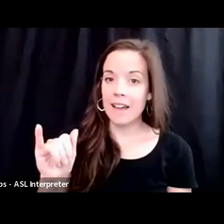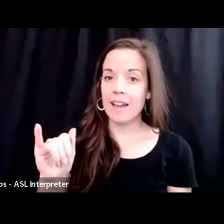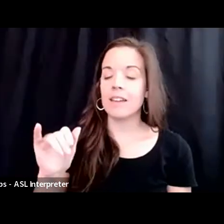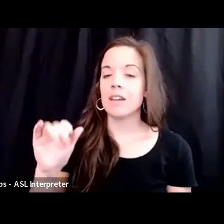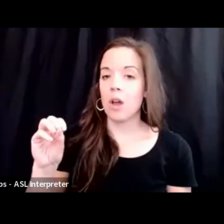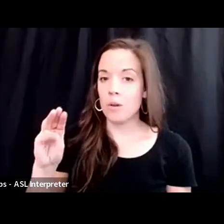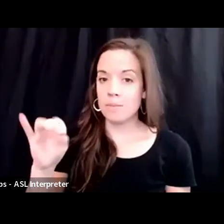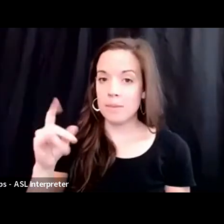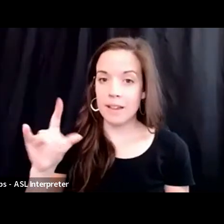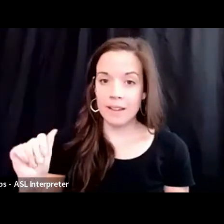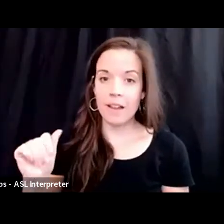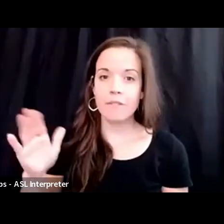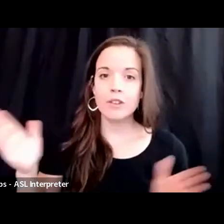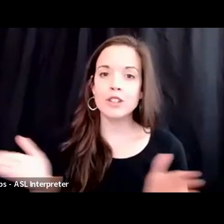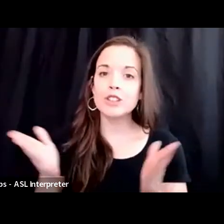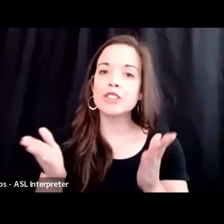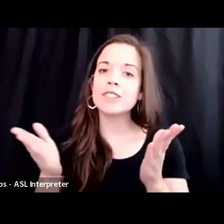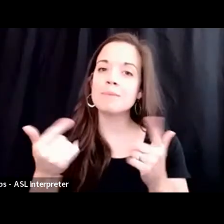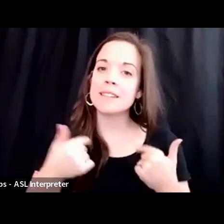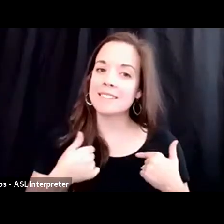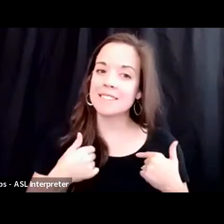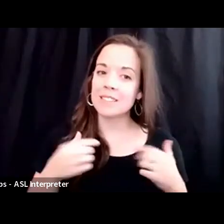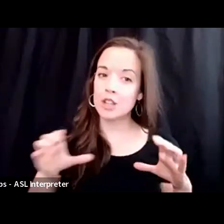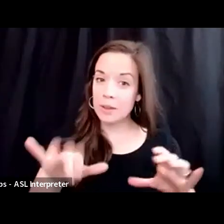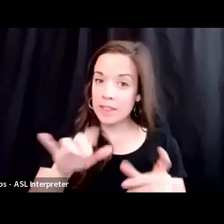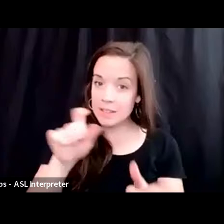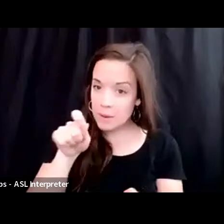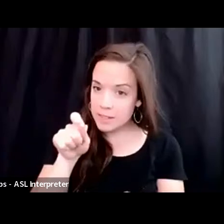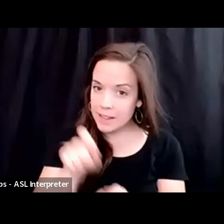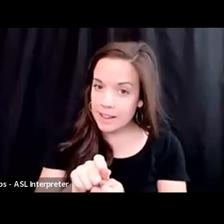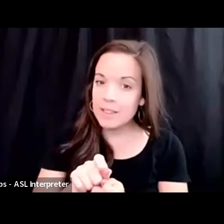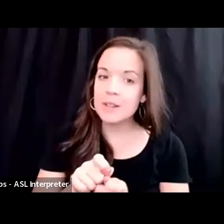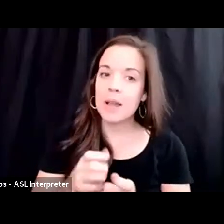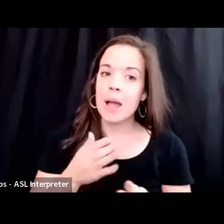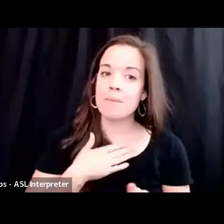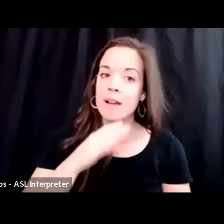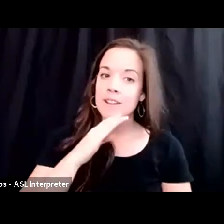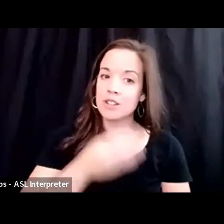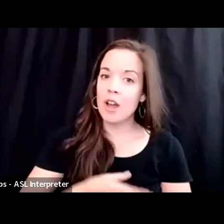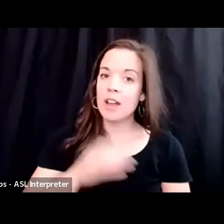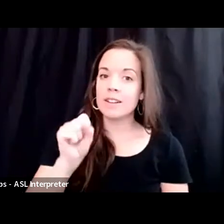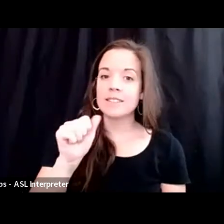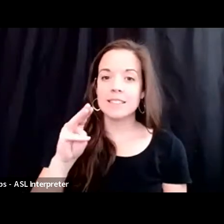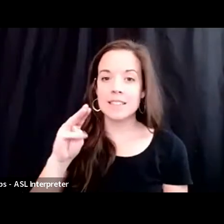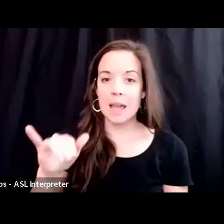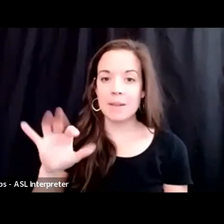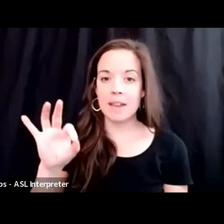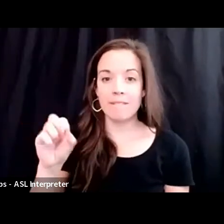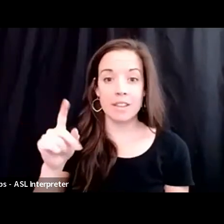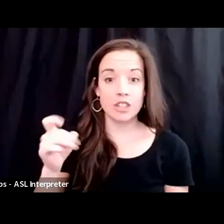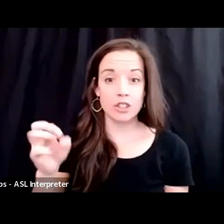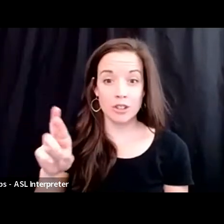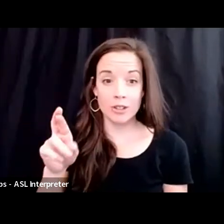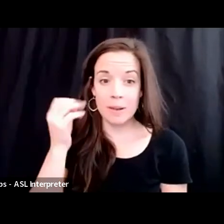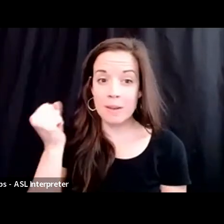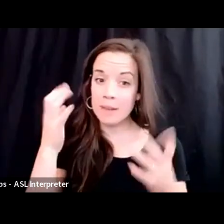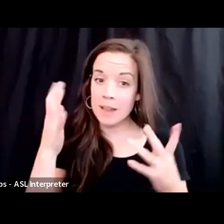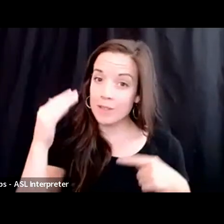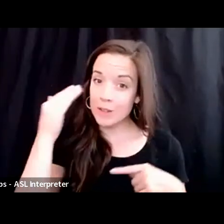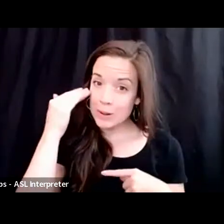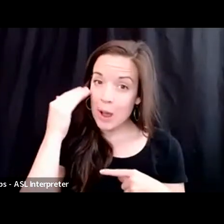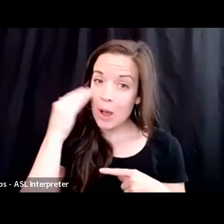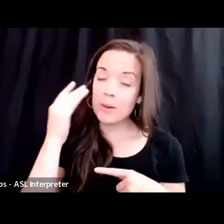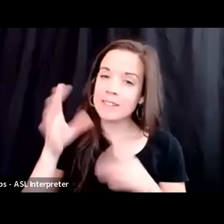urging me to do this, and in particular, my daughter, Sammy Fisher, who many of you know, who is a senior